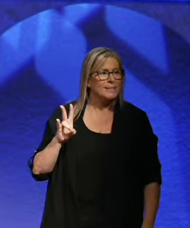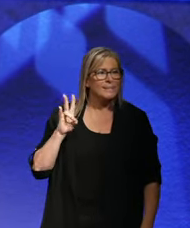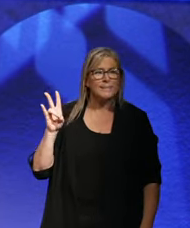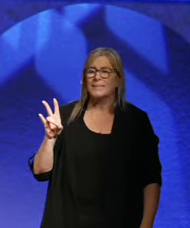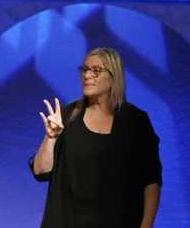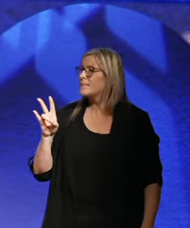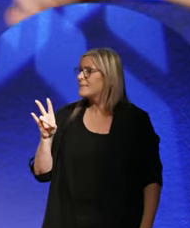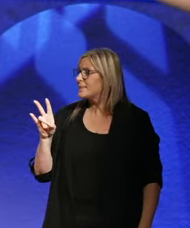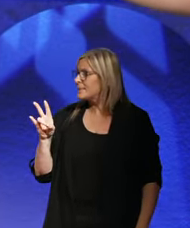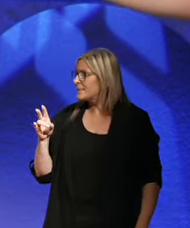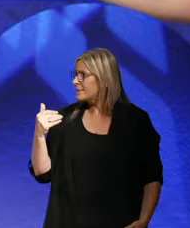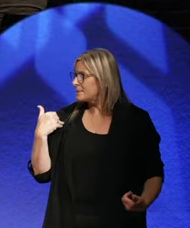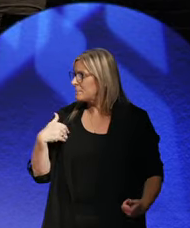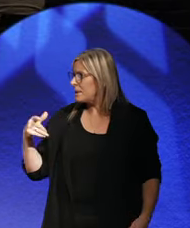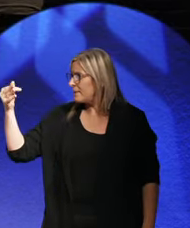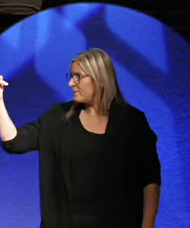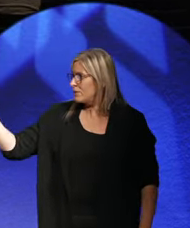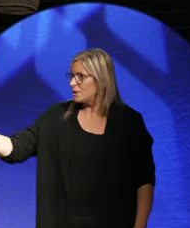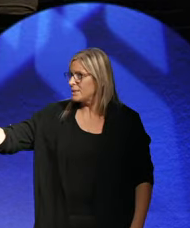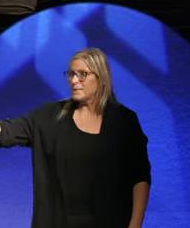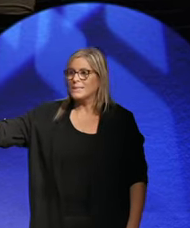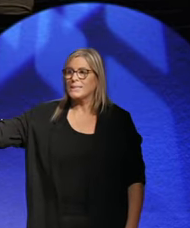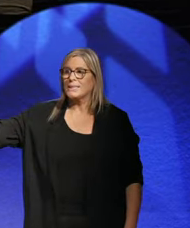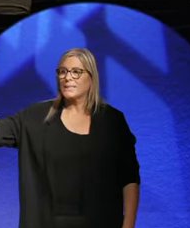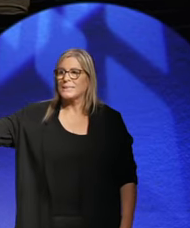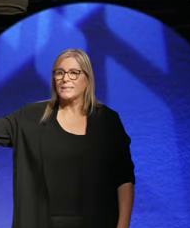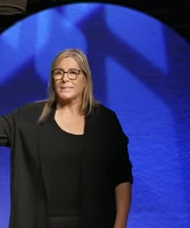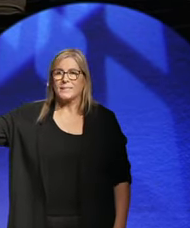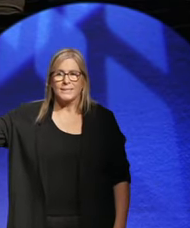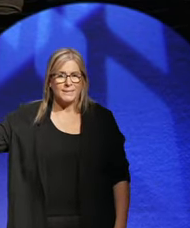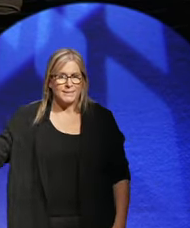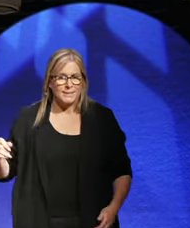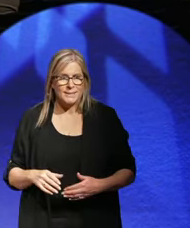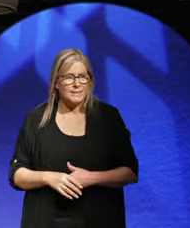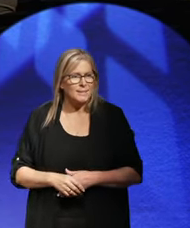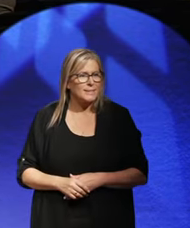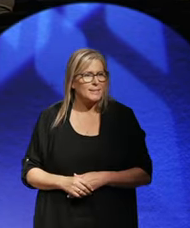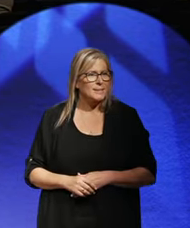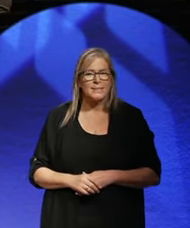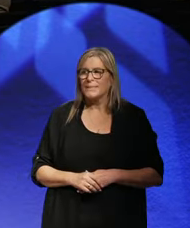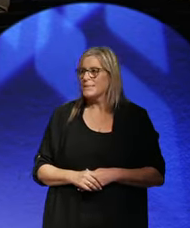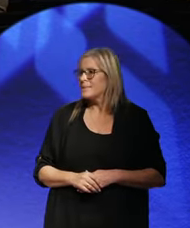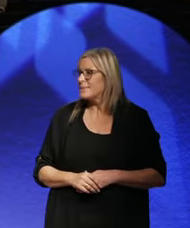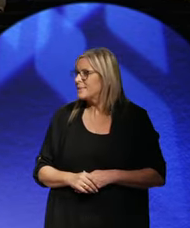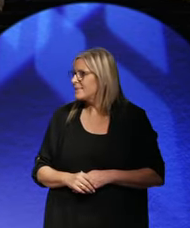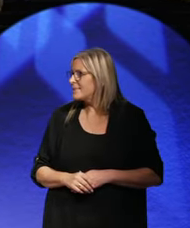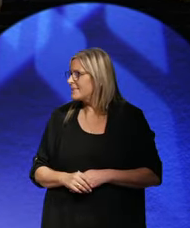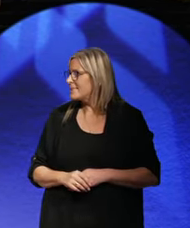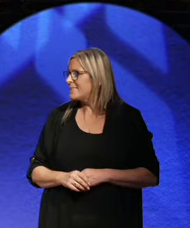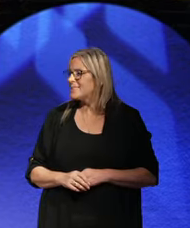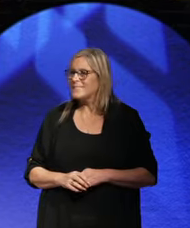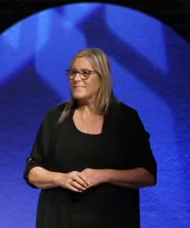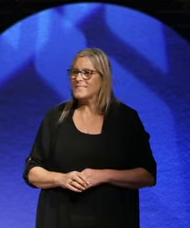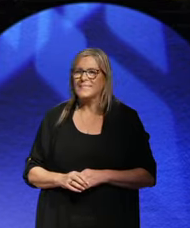This gentleman here in the front, I think, was the first with his armor. It's roving mic.